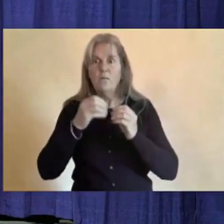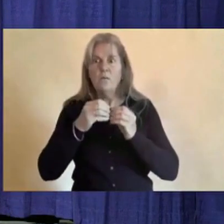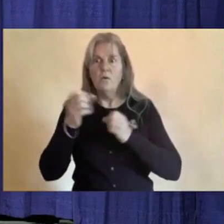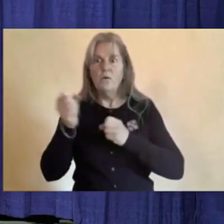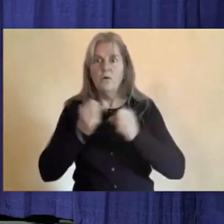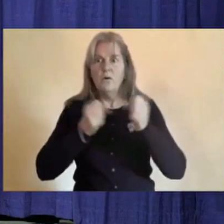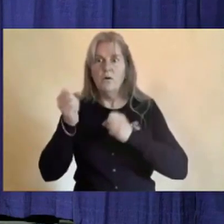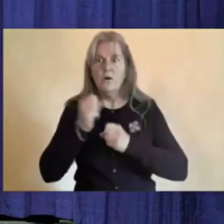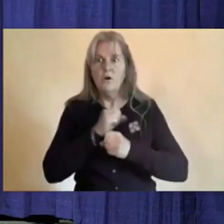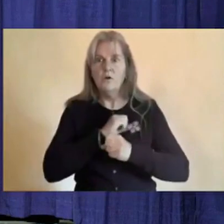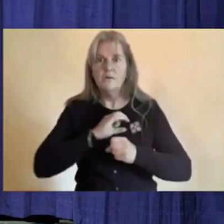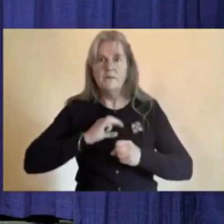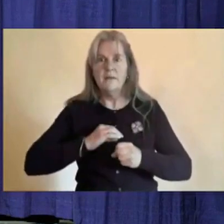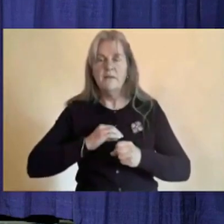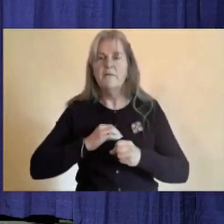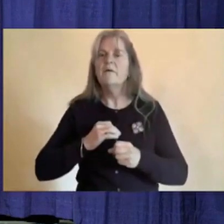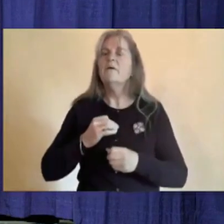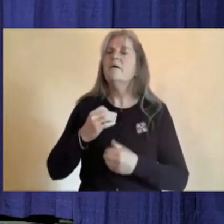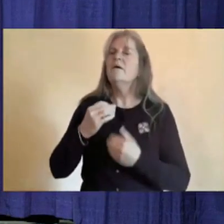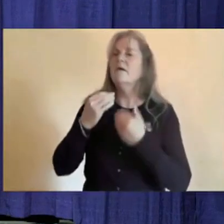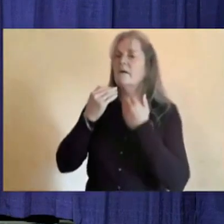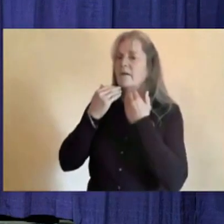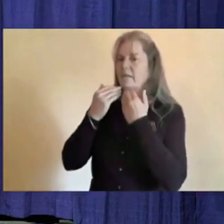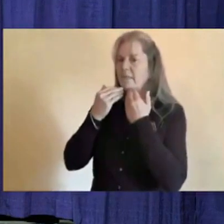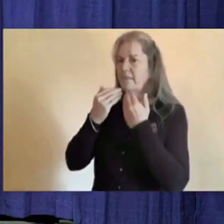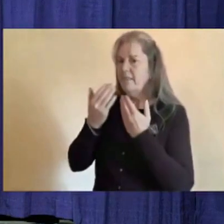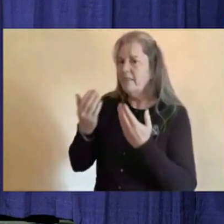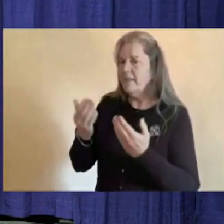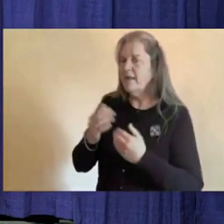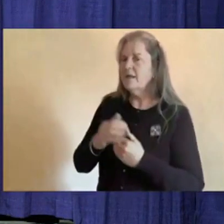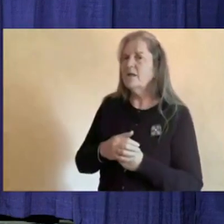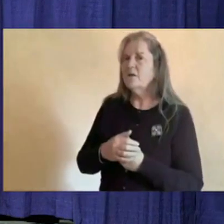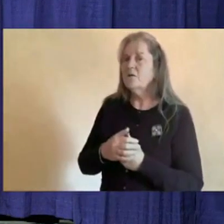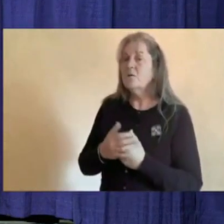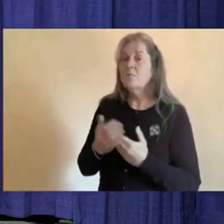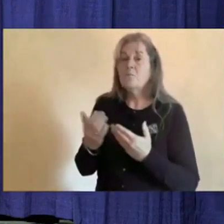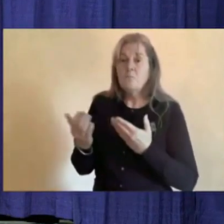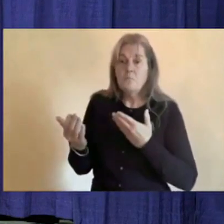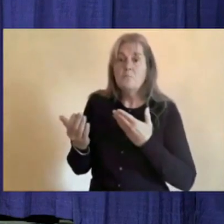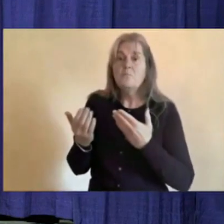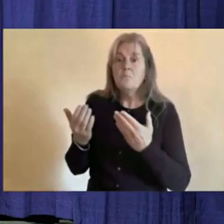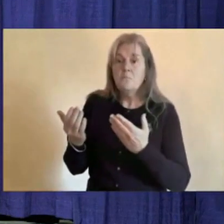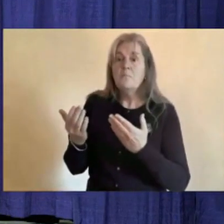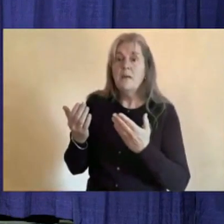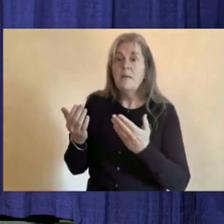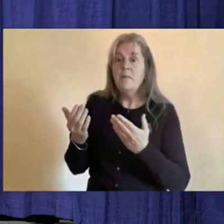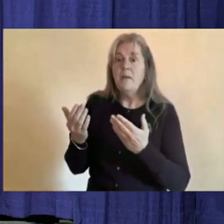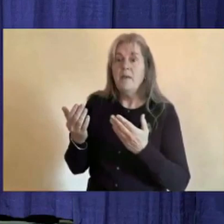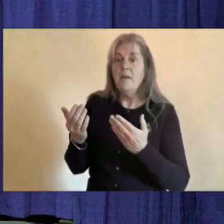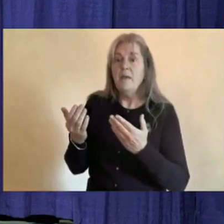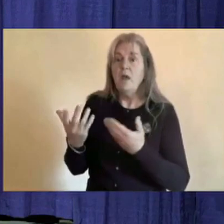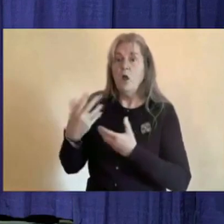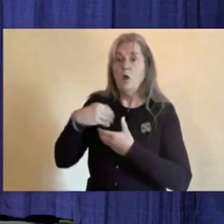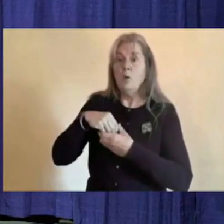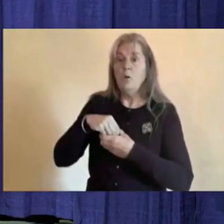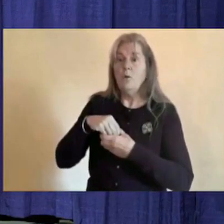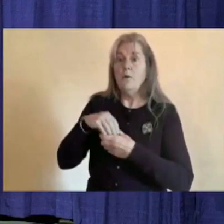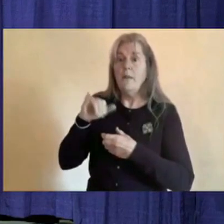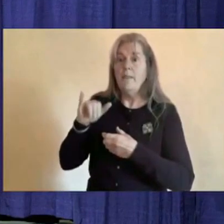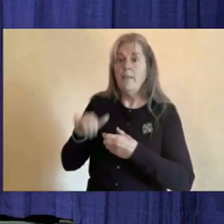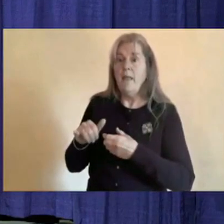Thank you, Claudiane. It may be that that ultimately is part of the response, but